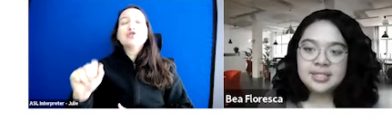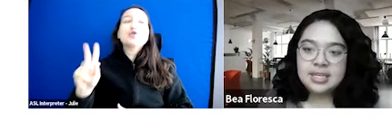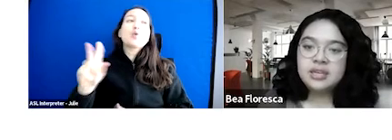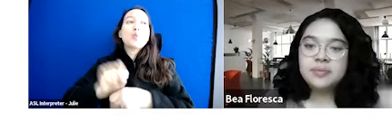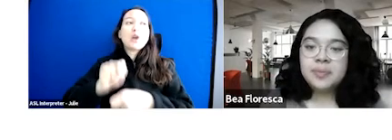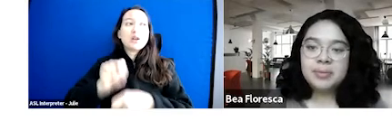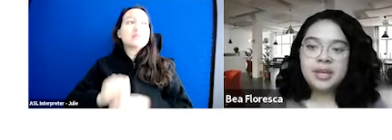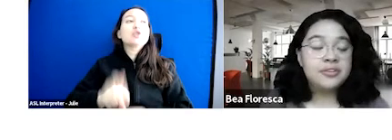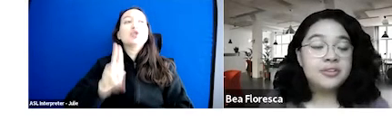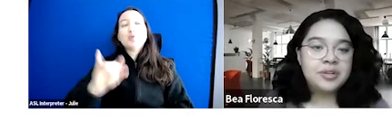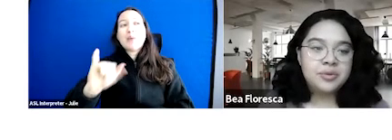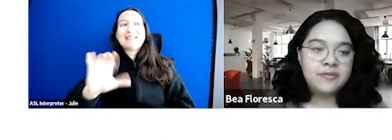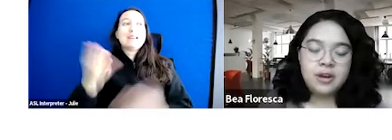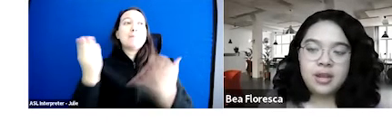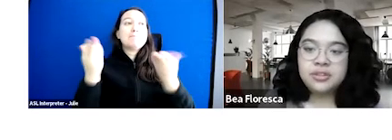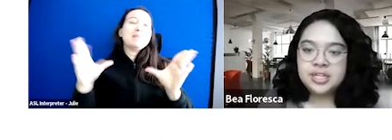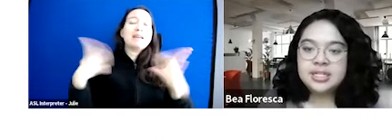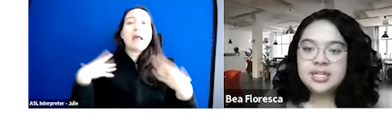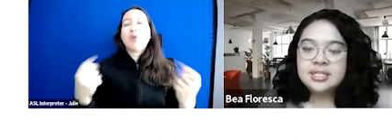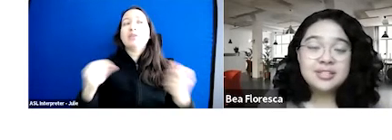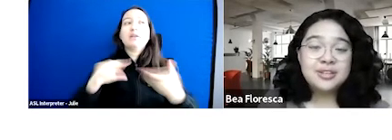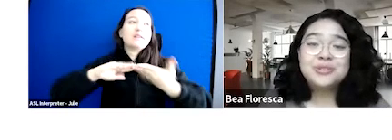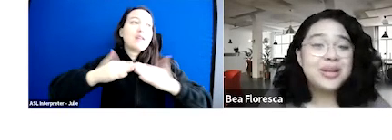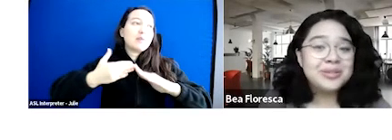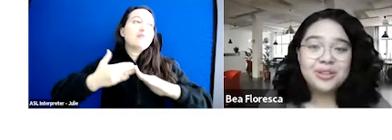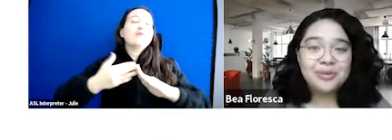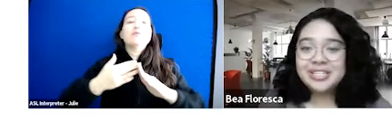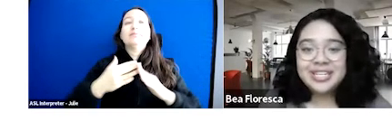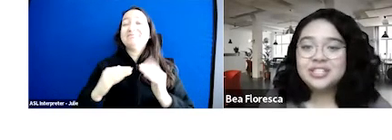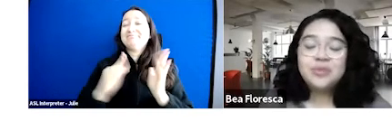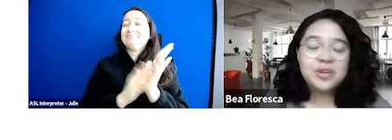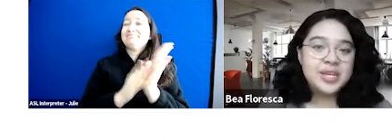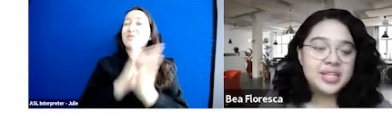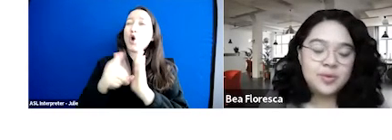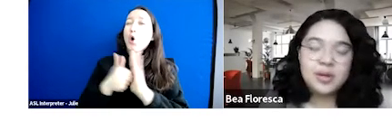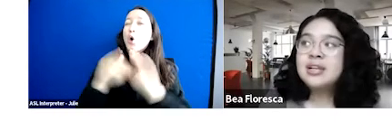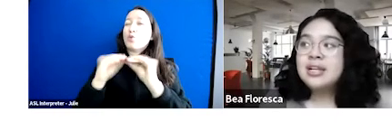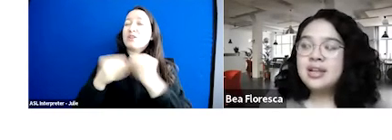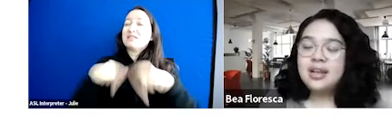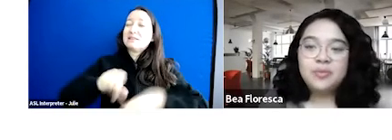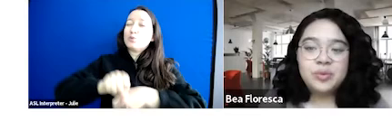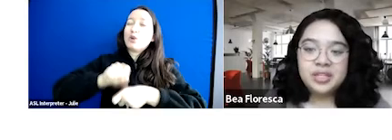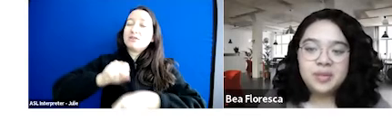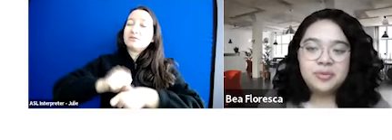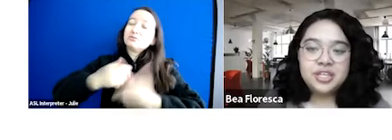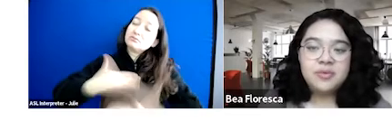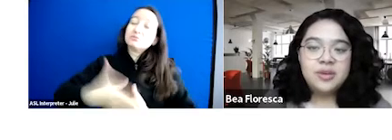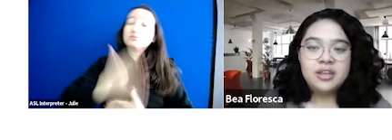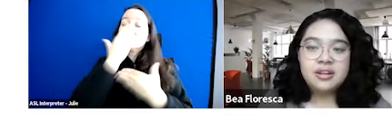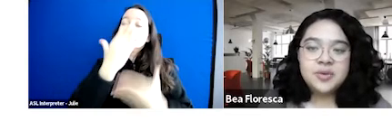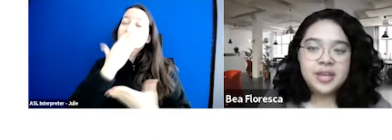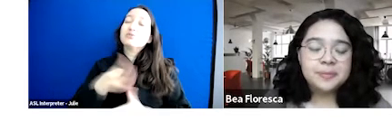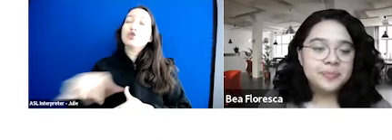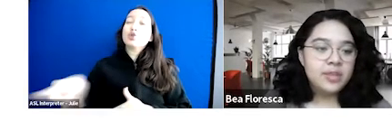UIC Public Health Collaboratory for Health Justice. So shout out to all the organizations who are doing this work. We really appreciate